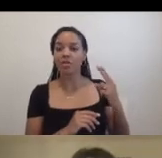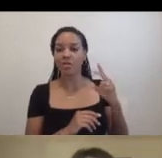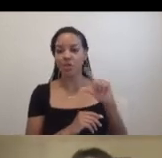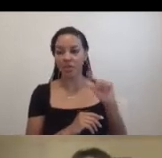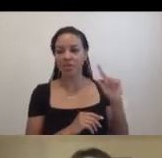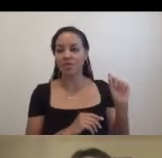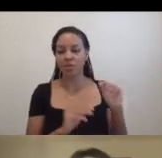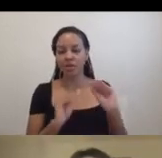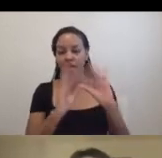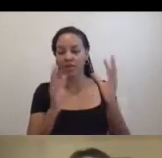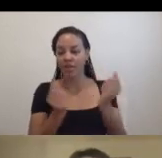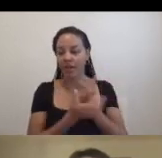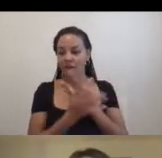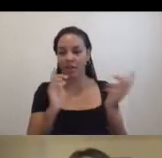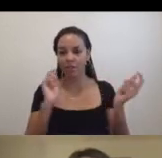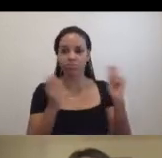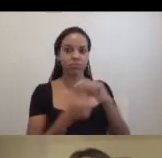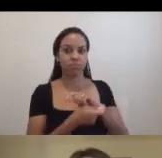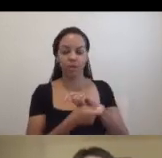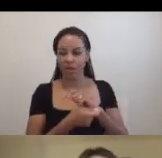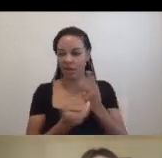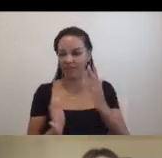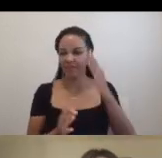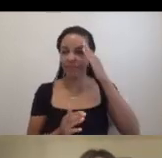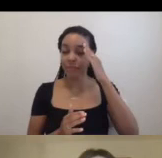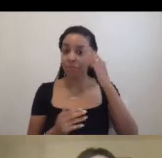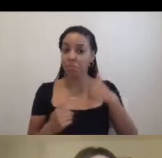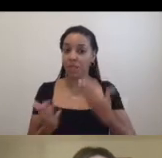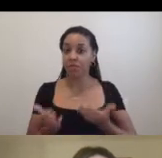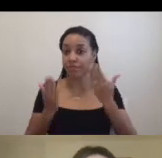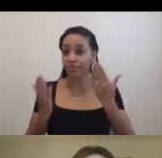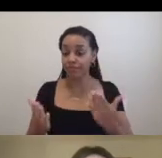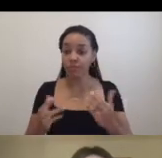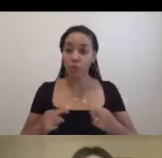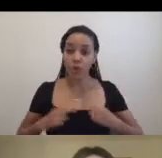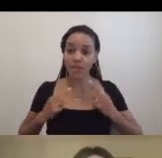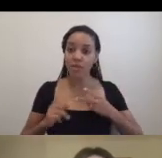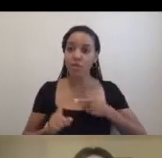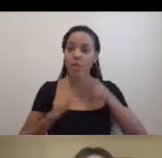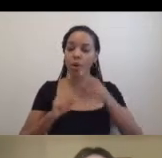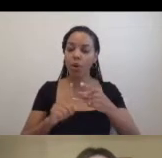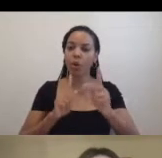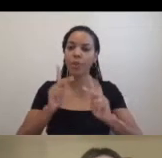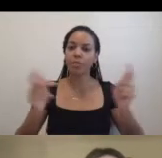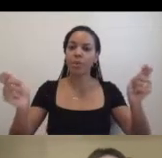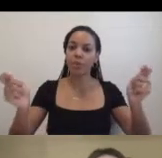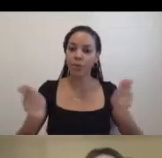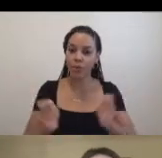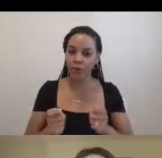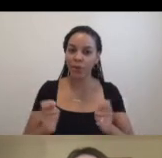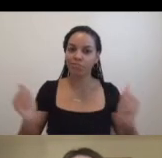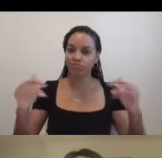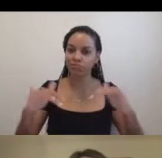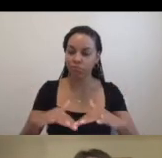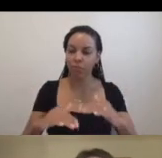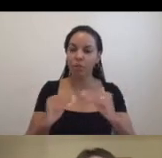we know. I would suggest that residencies are engaged with bringing people together more than most other kinds of